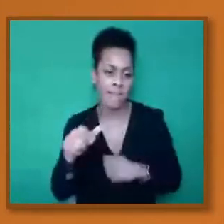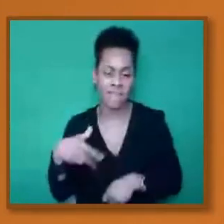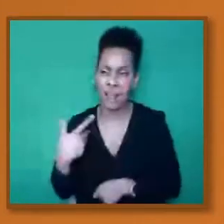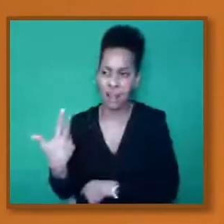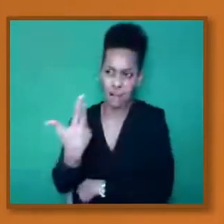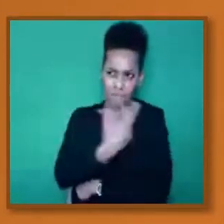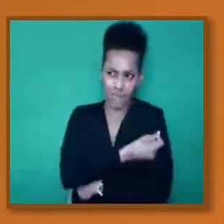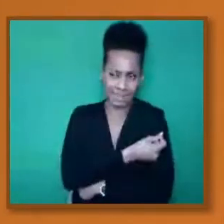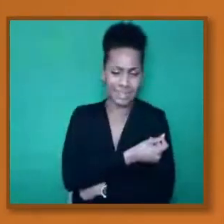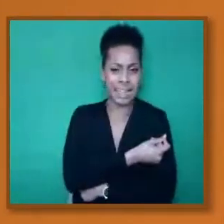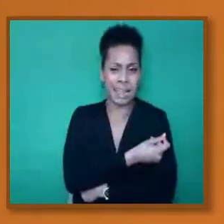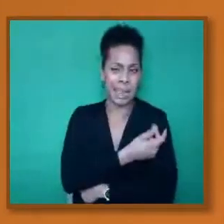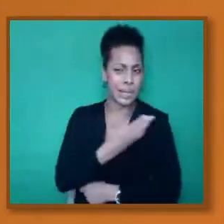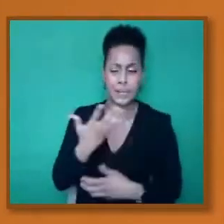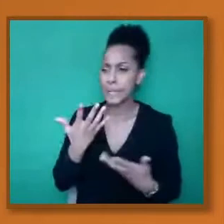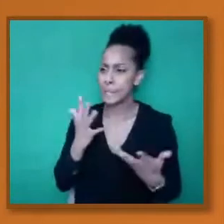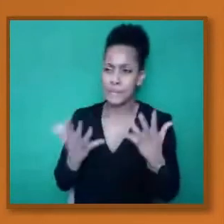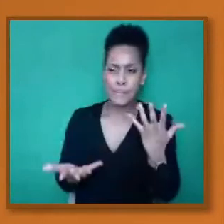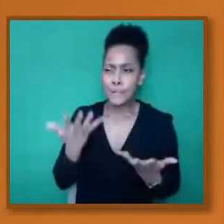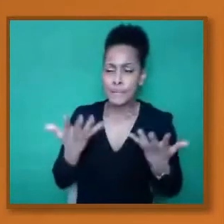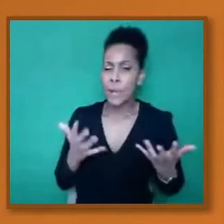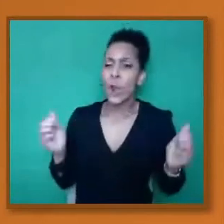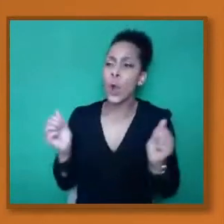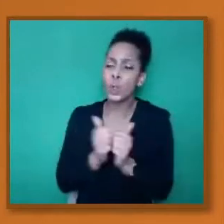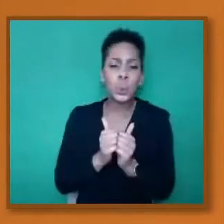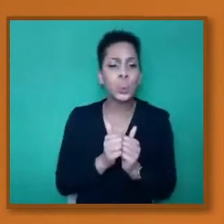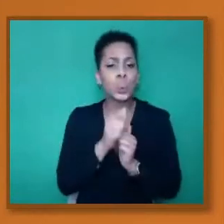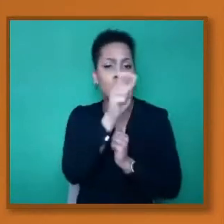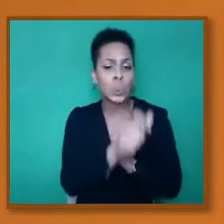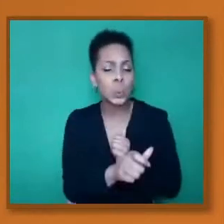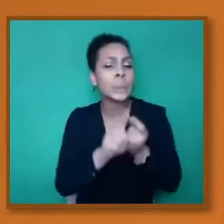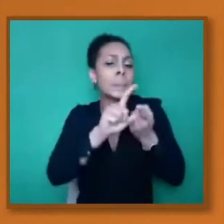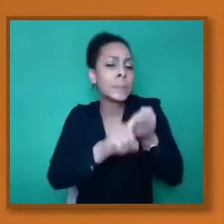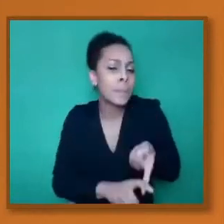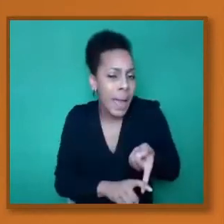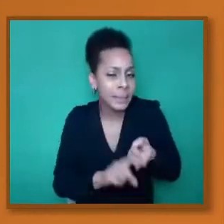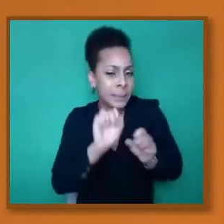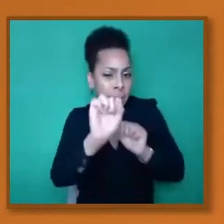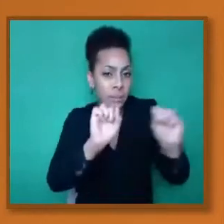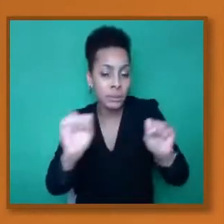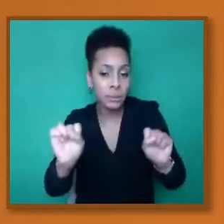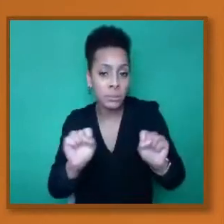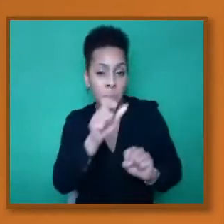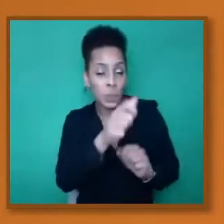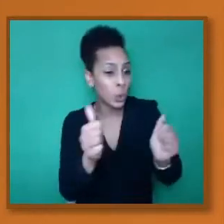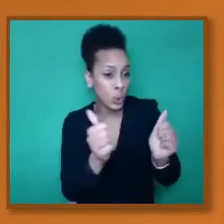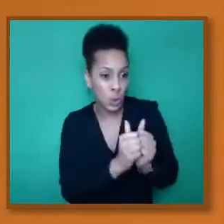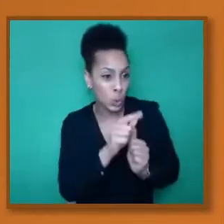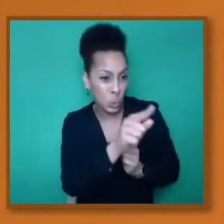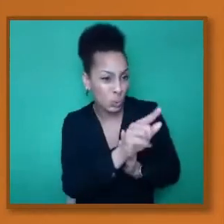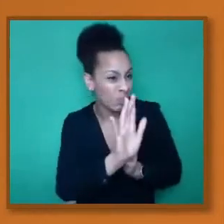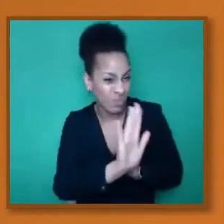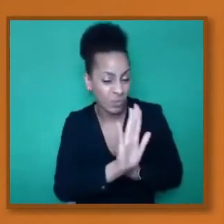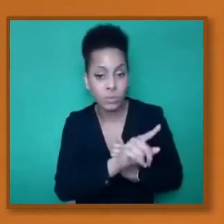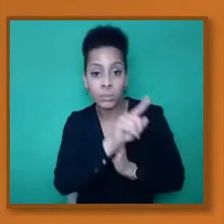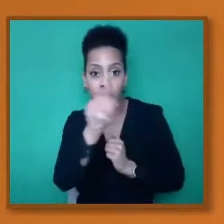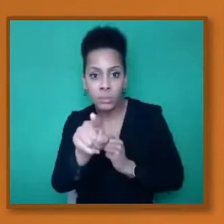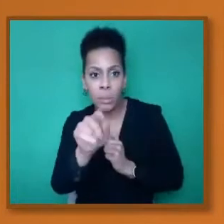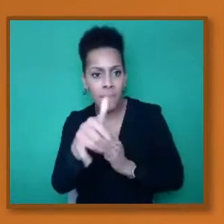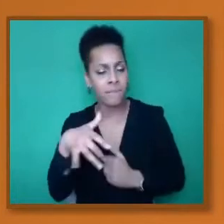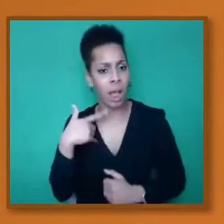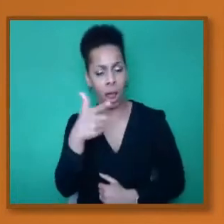vaccine wouldn't be right for them. Whereas other people, it would be right for, for example.